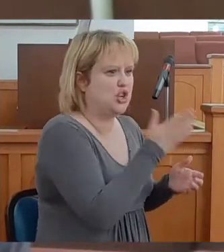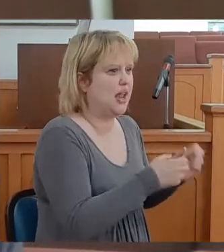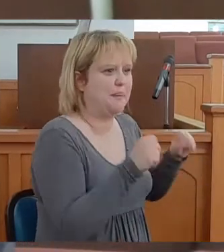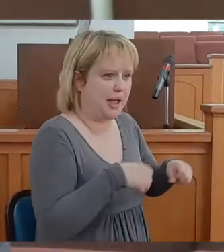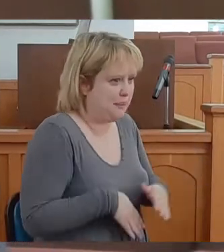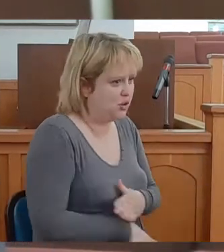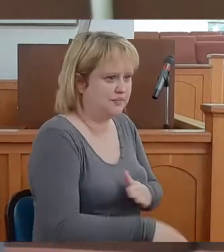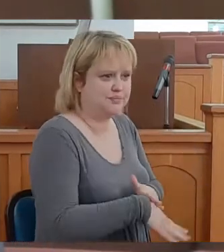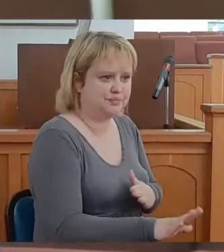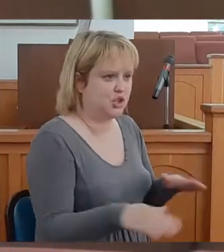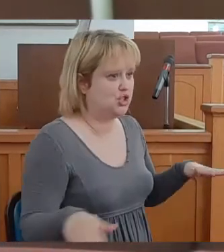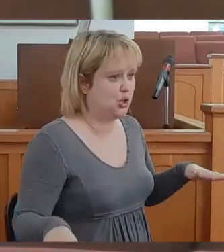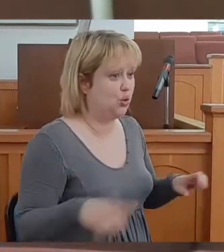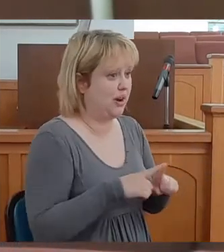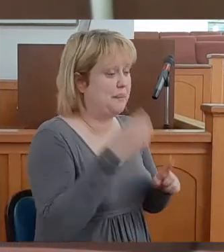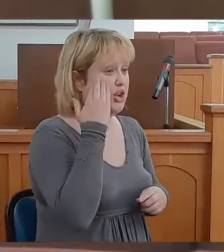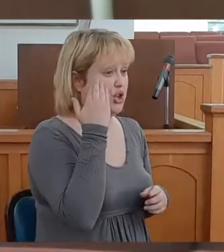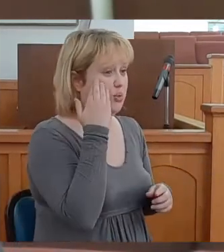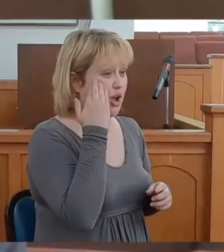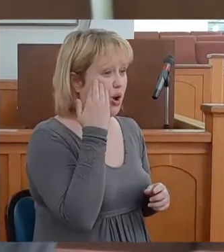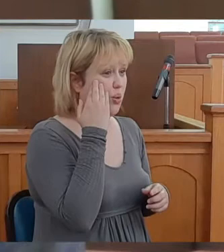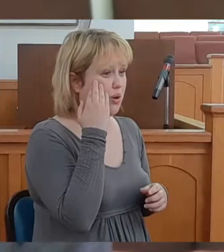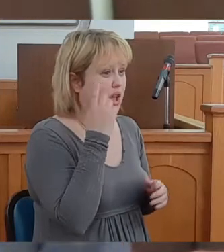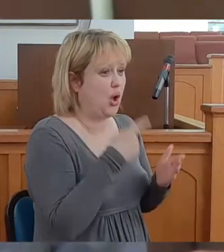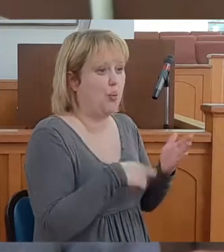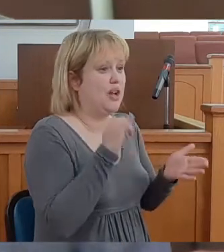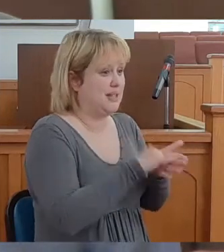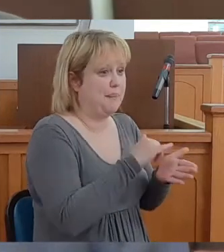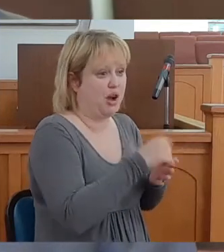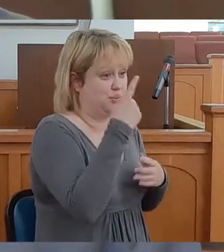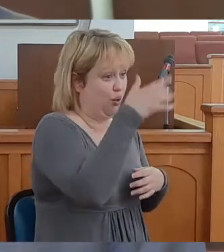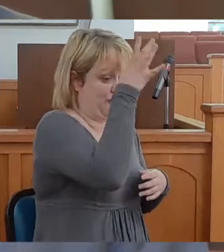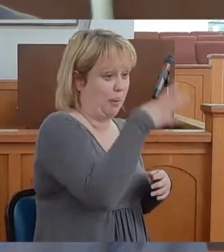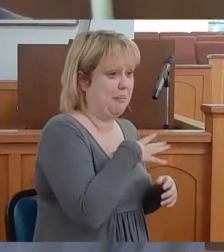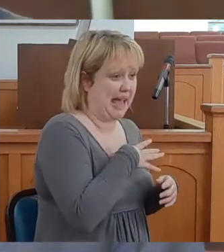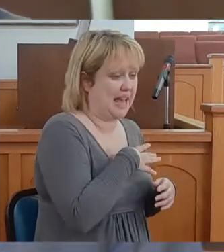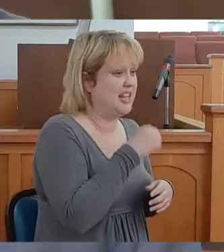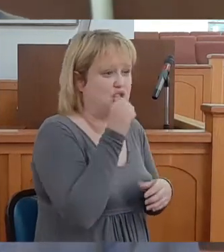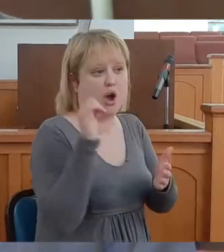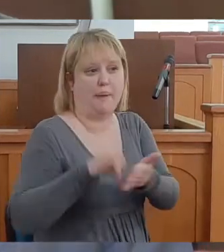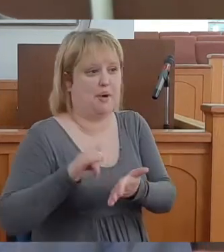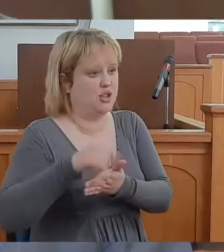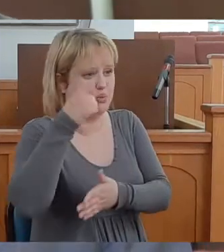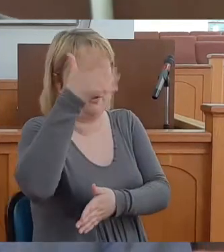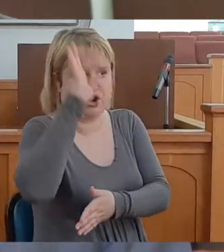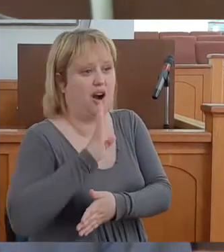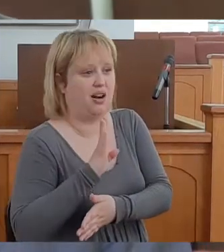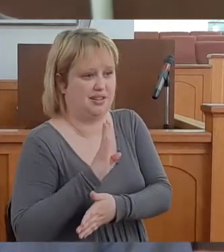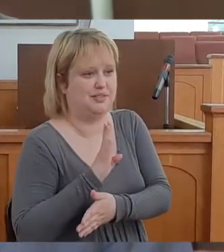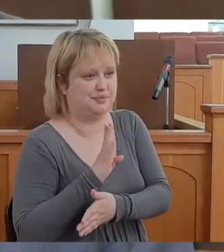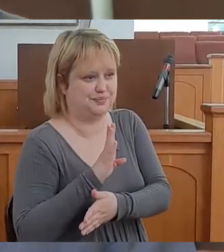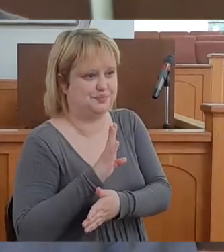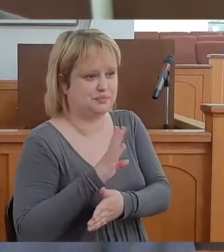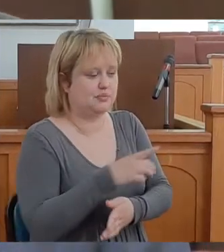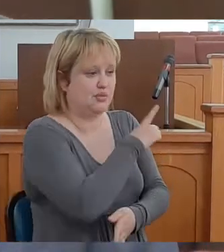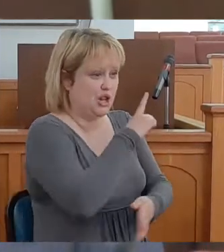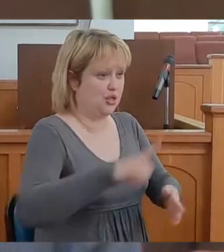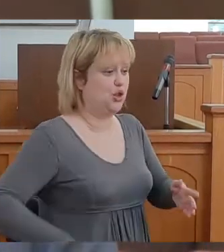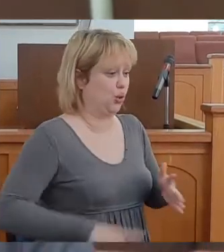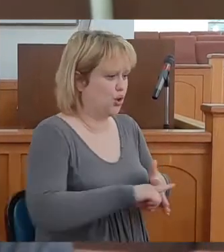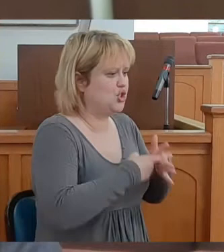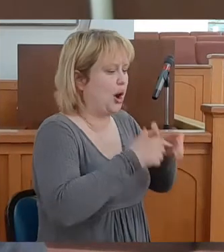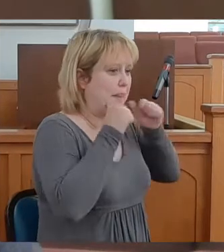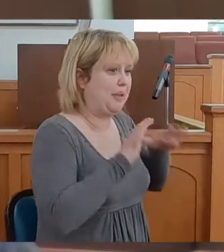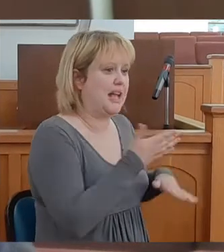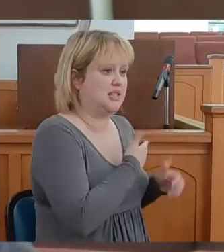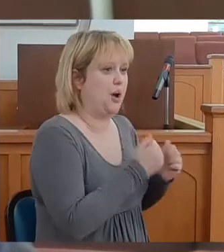able to bear children. But you know, what's impossible for man, it's not impossible for God. The Lord began